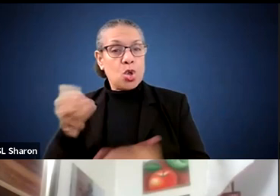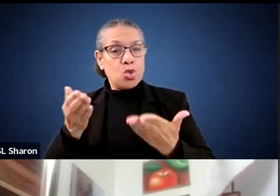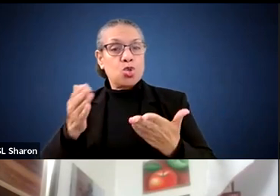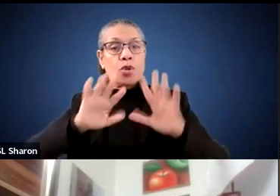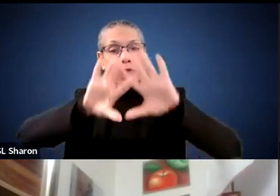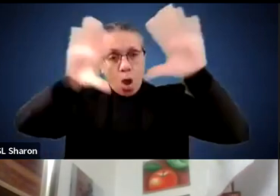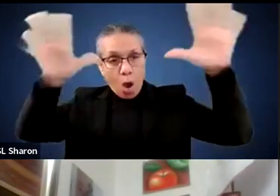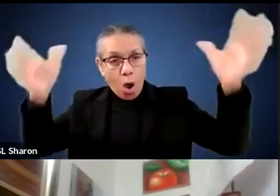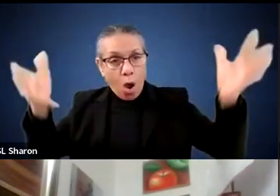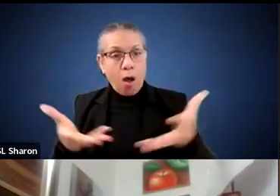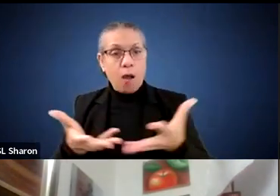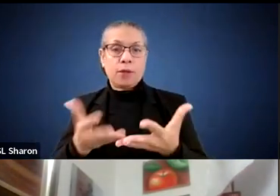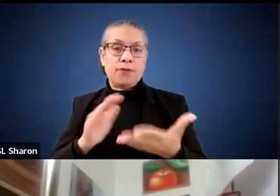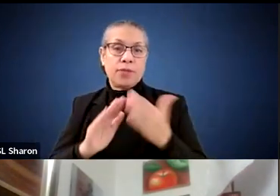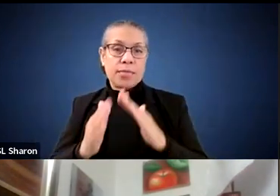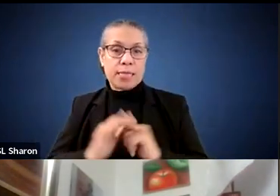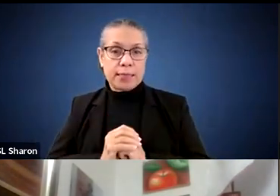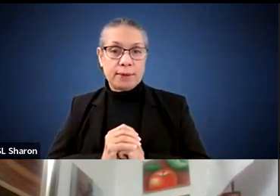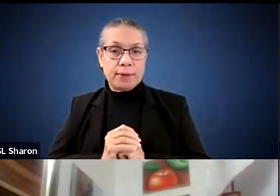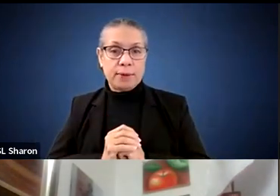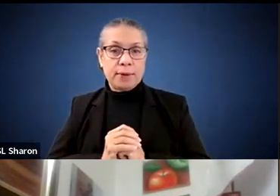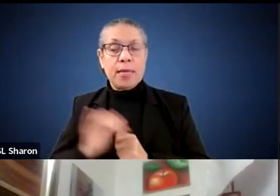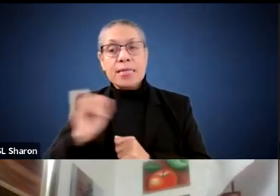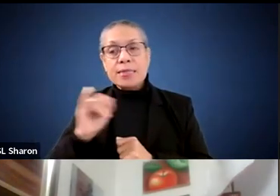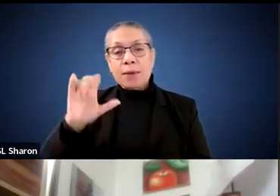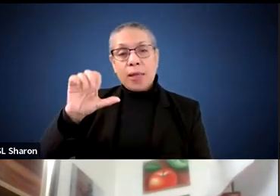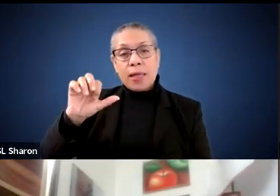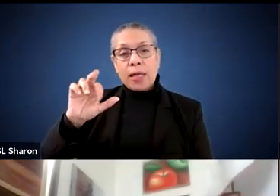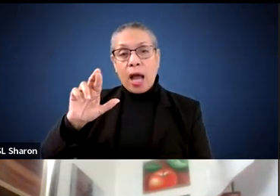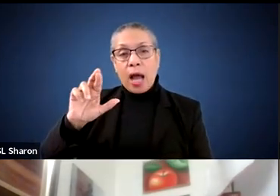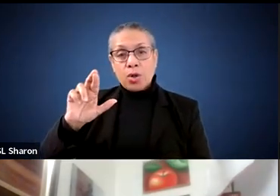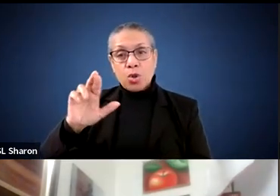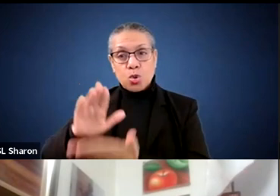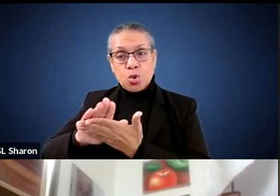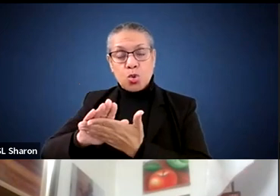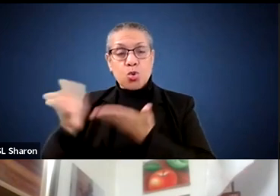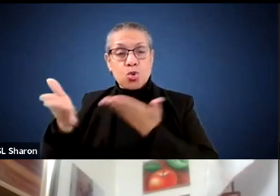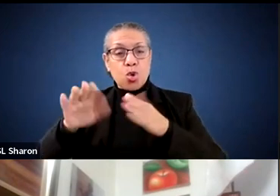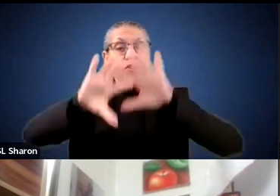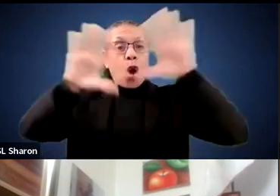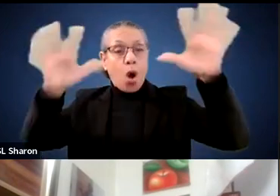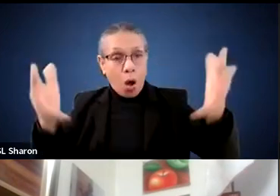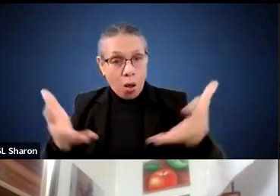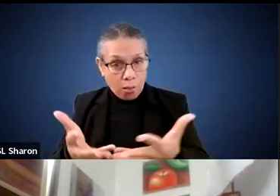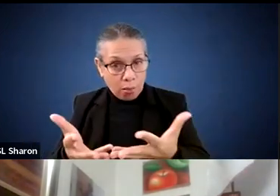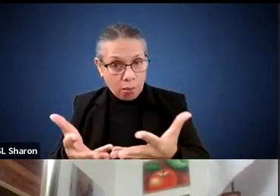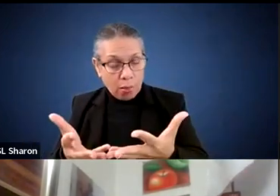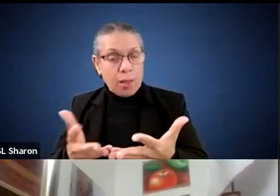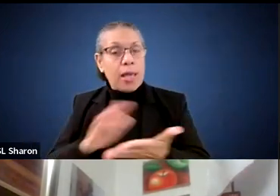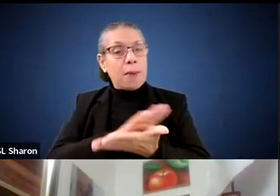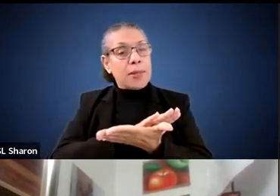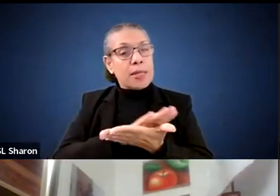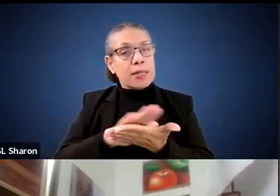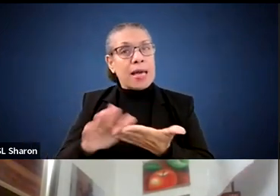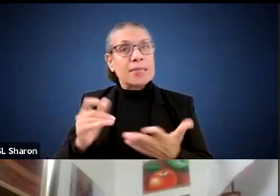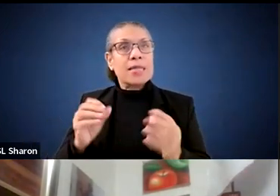of our city's children, just as the Carter school does and would be a great opportunity for them to be somewhere